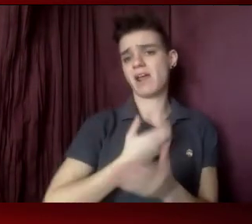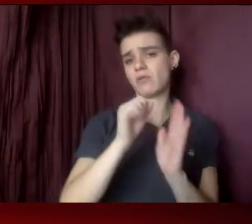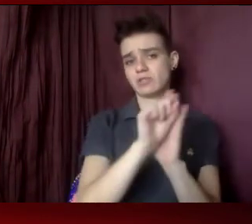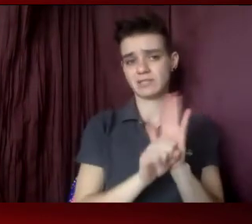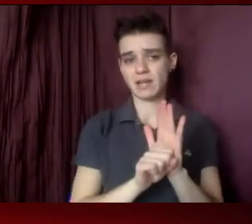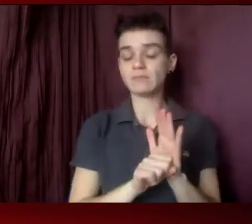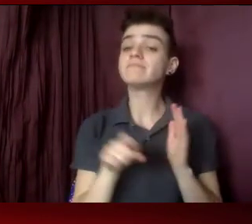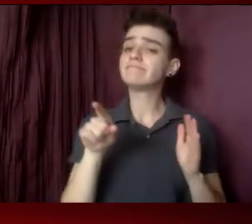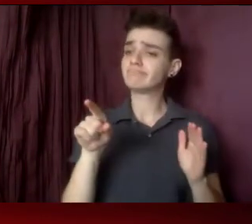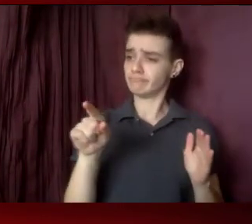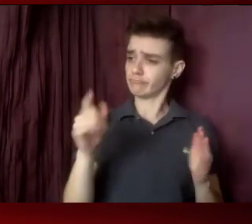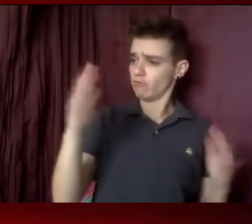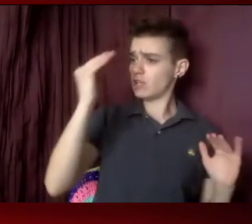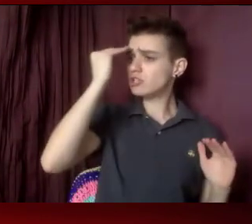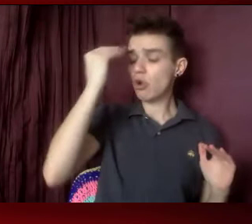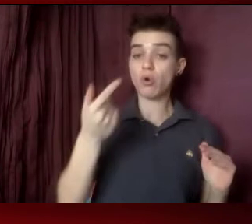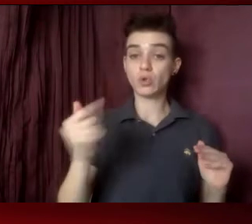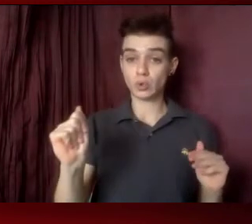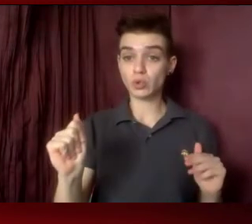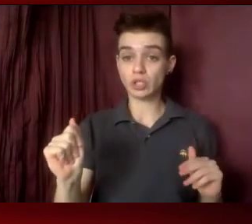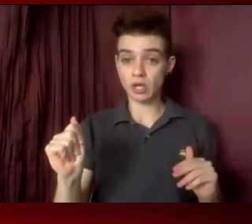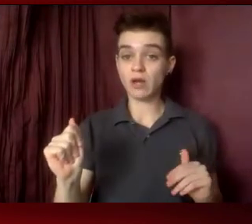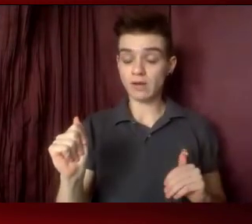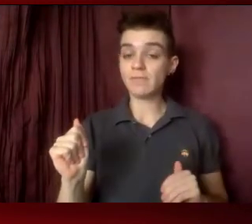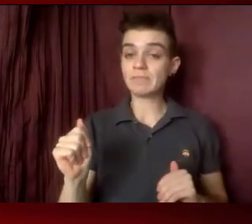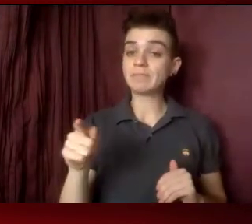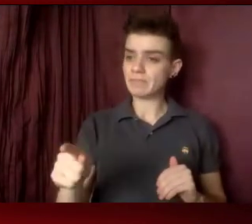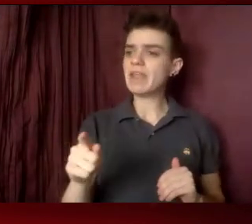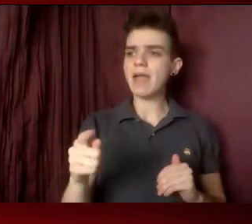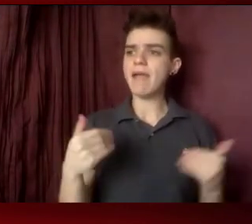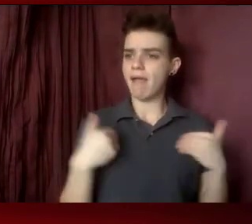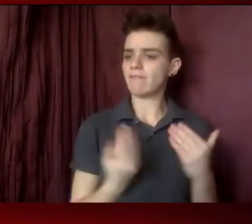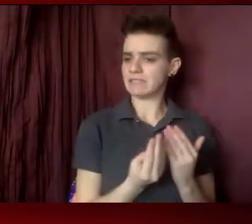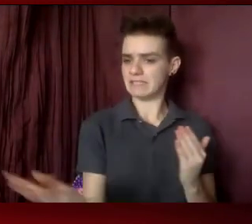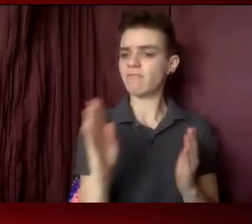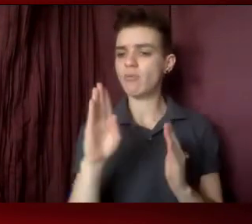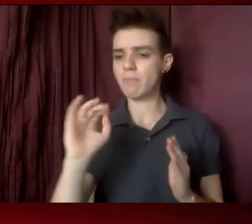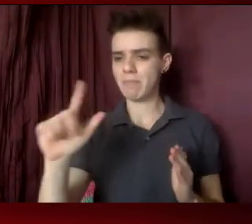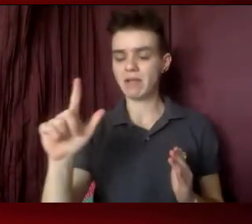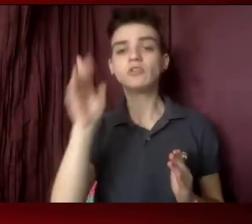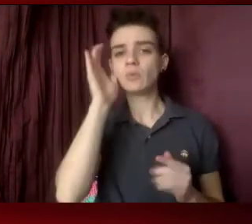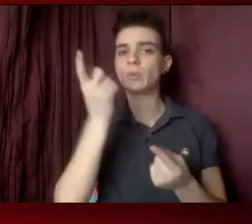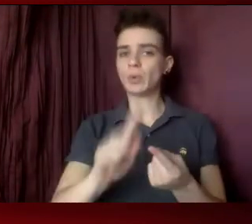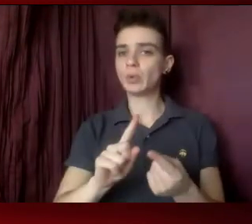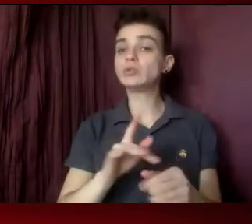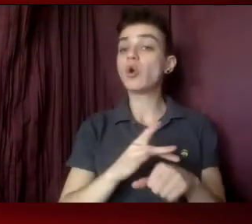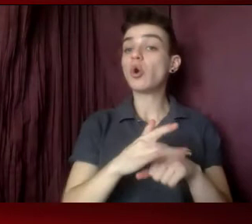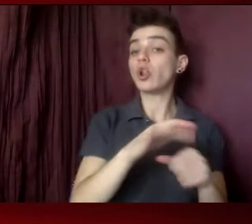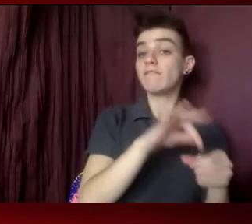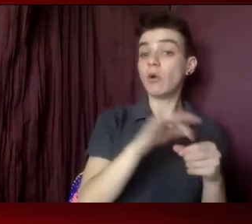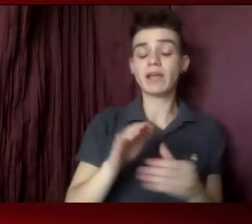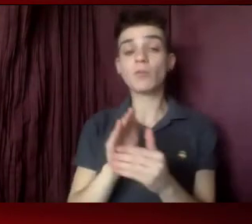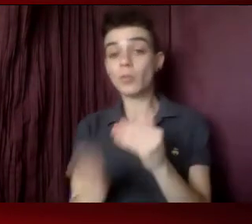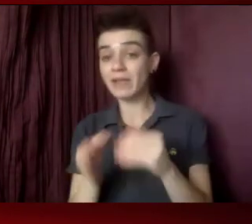As you know, the Georgia legislature is working on several bills that will cut down on early voting, weekend voting, and